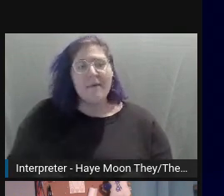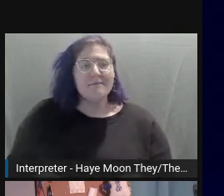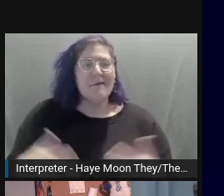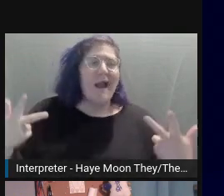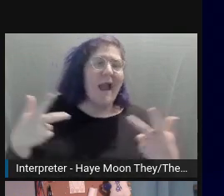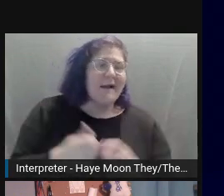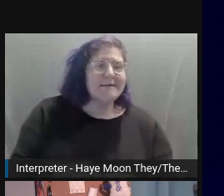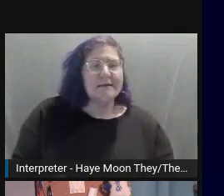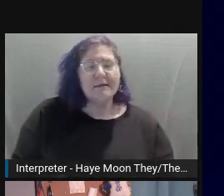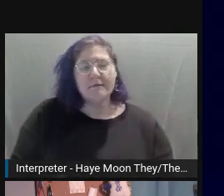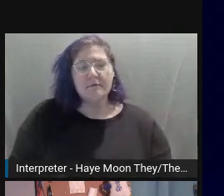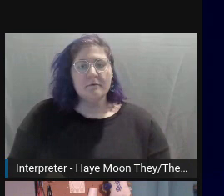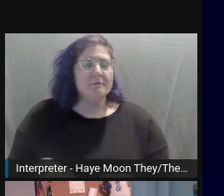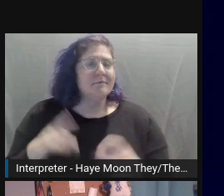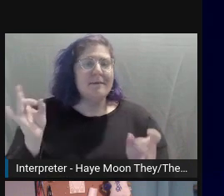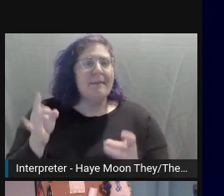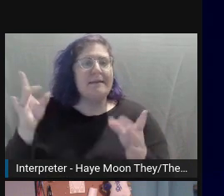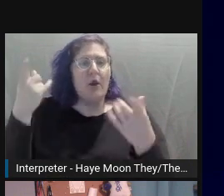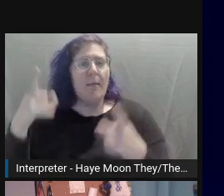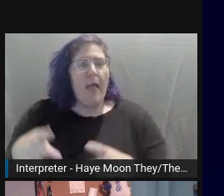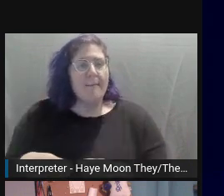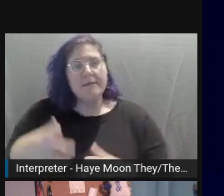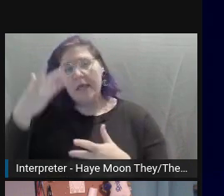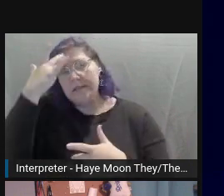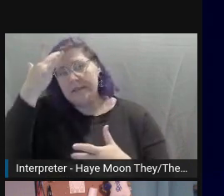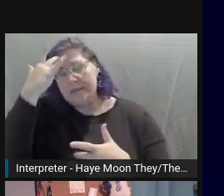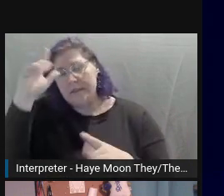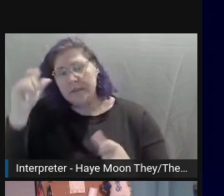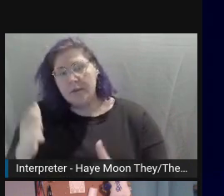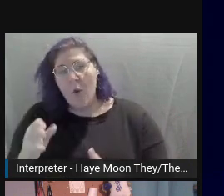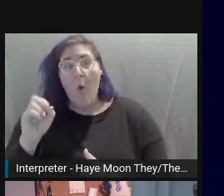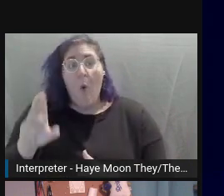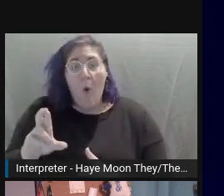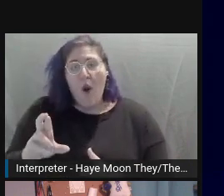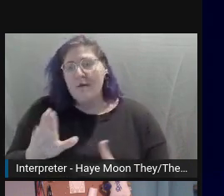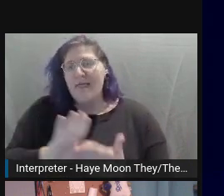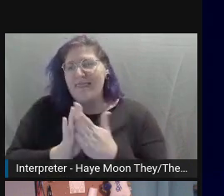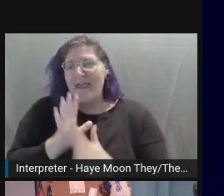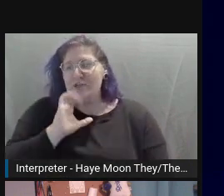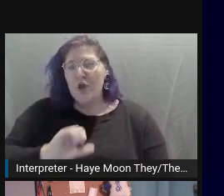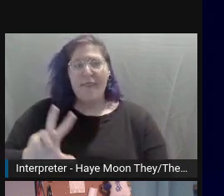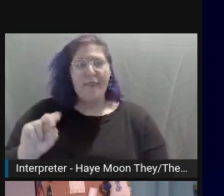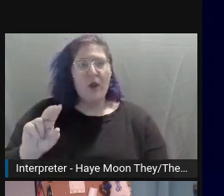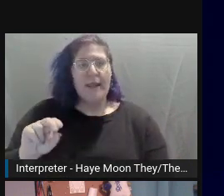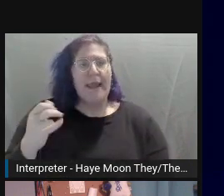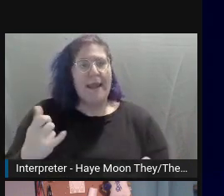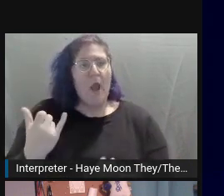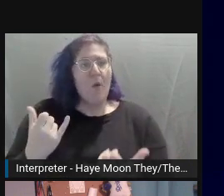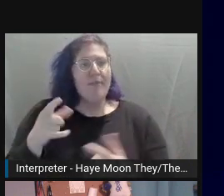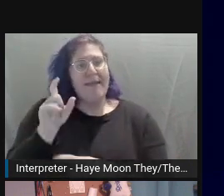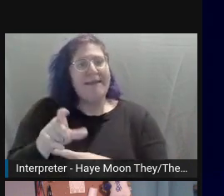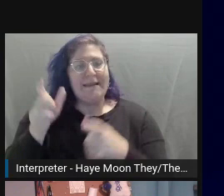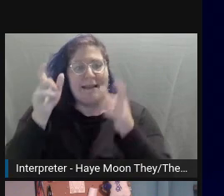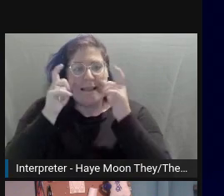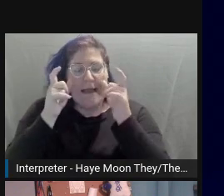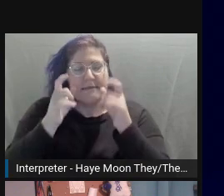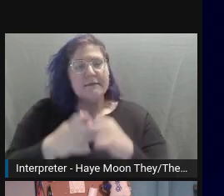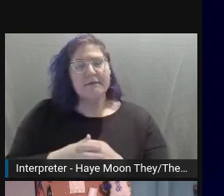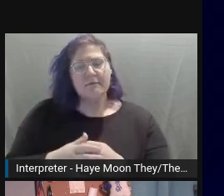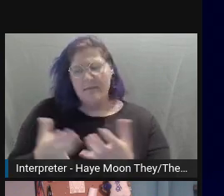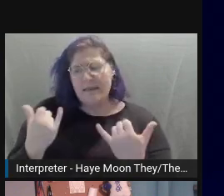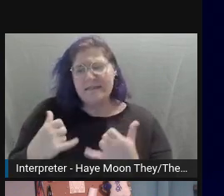permanently affected. They still want to spend money on your website, but you haven't set it up for them to be able to.